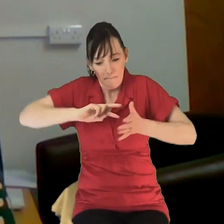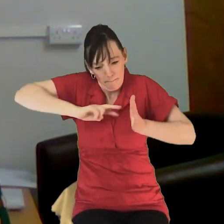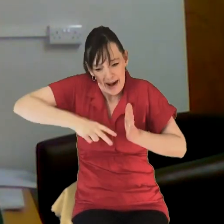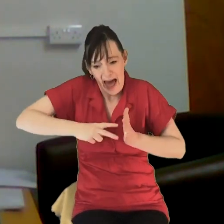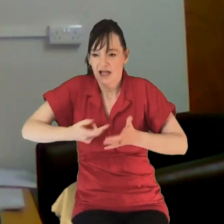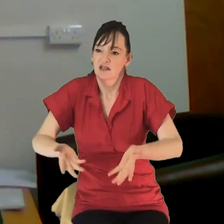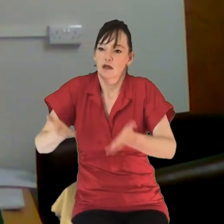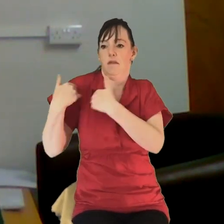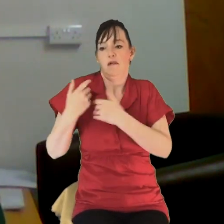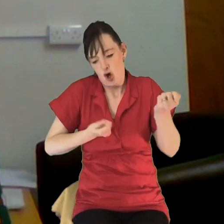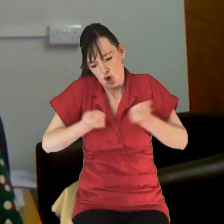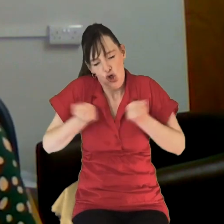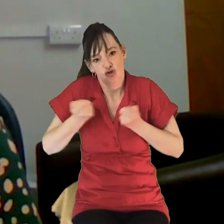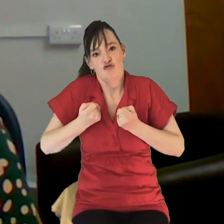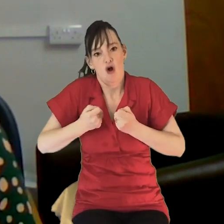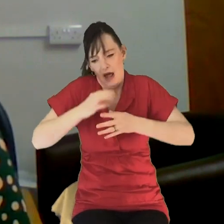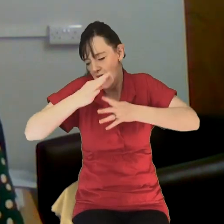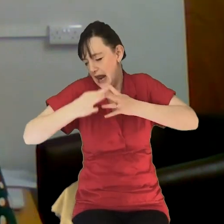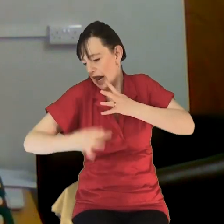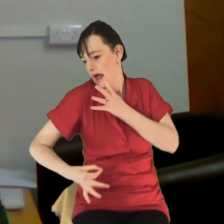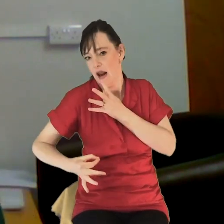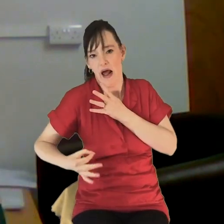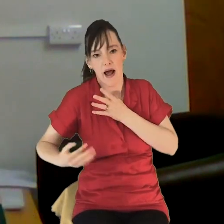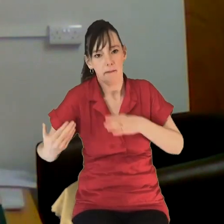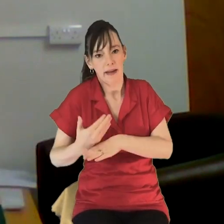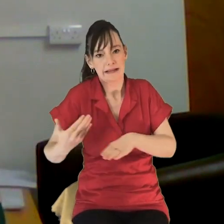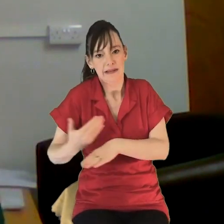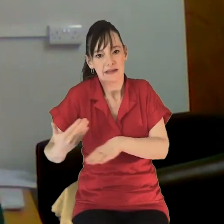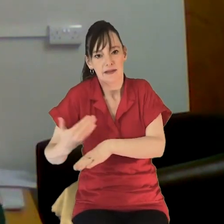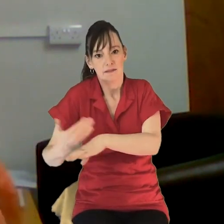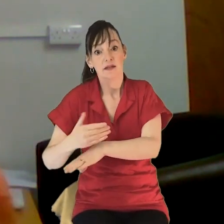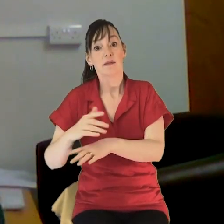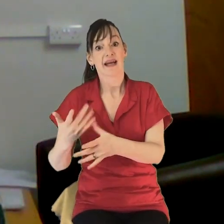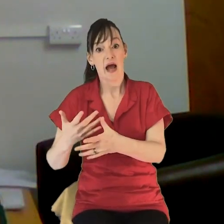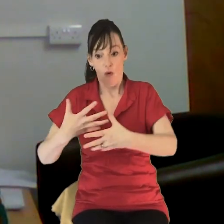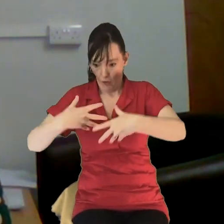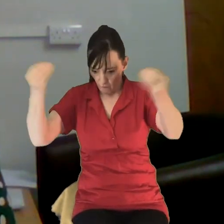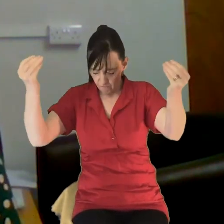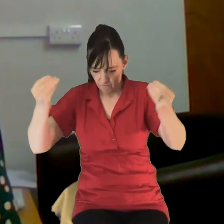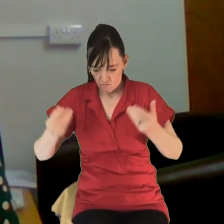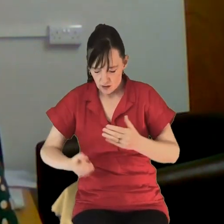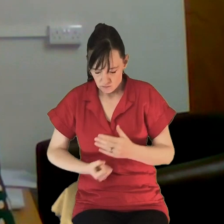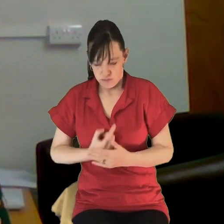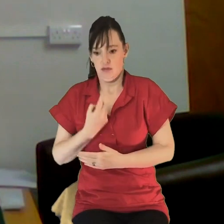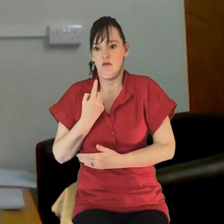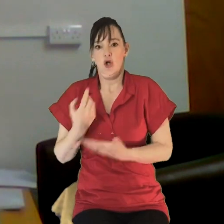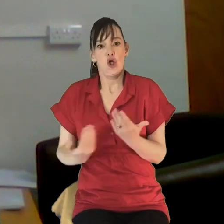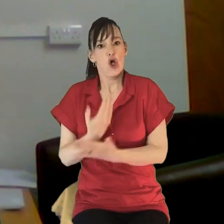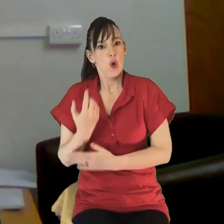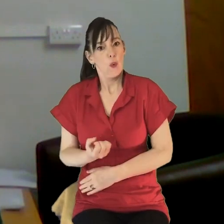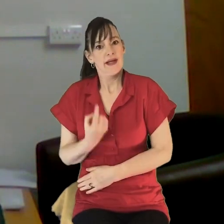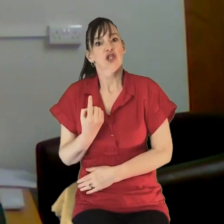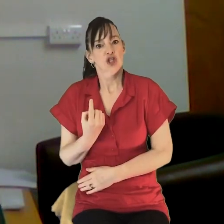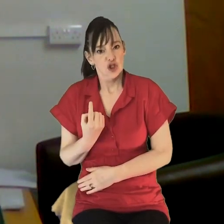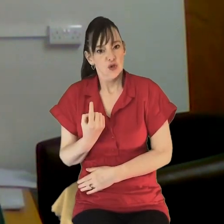and liked to be in control. And the whole issue of having that all snatched away has actually raised new issues during